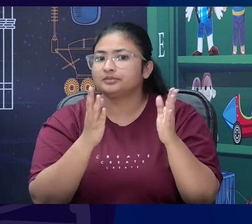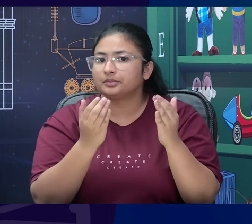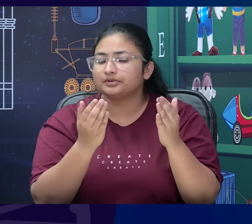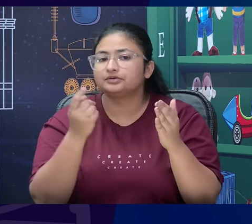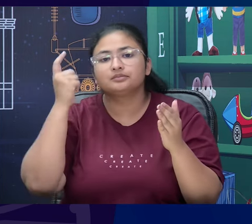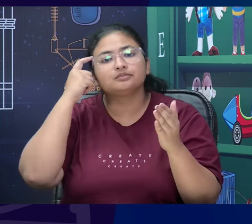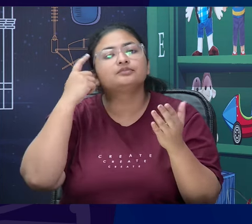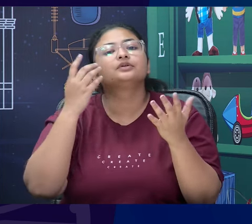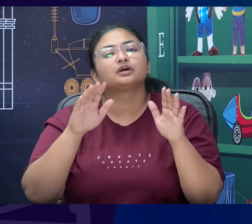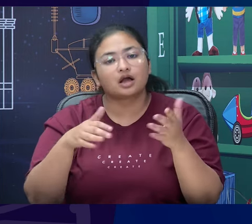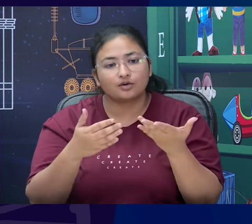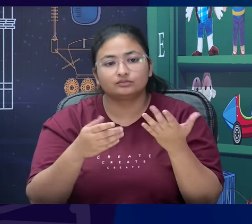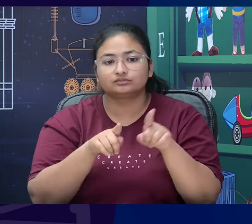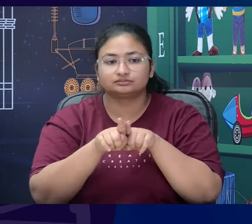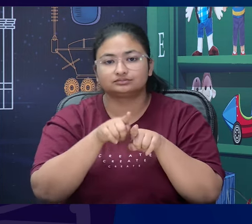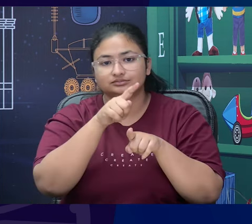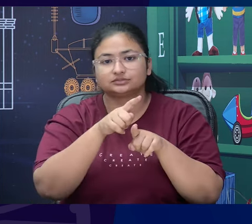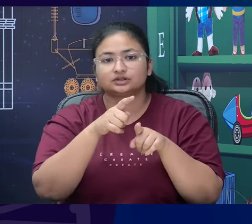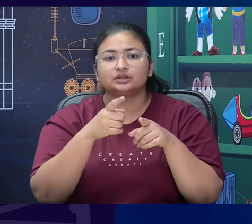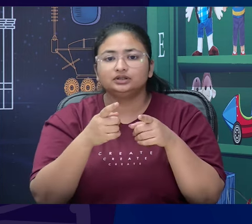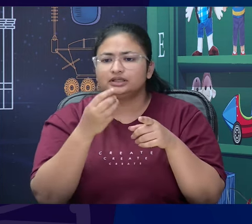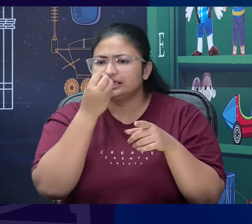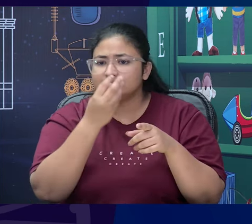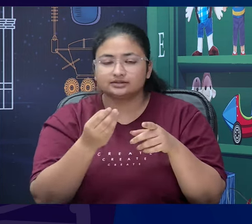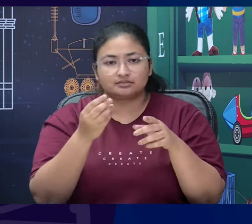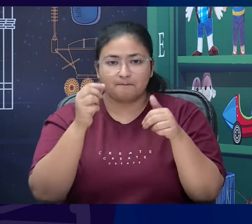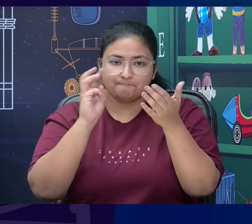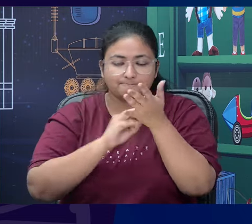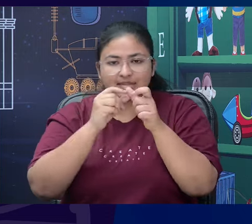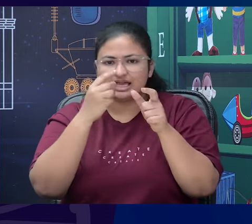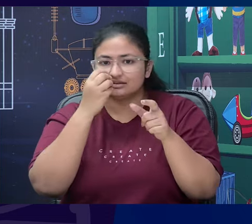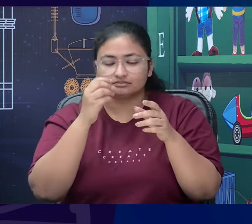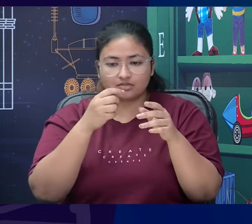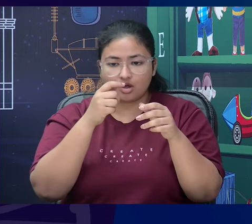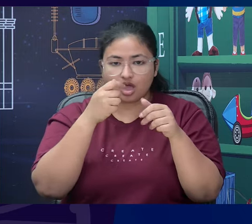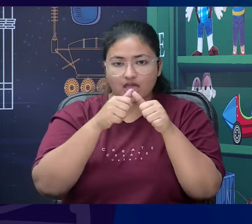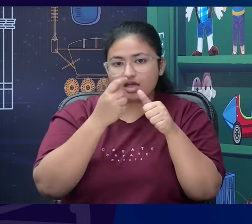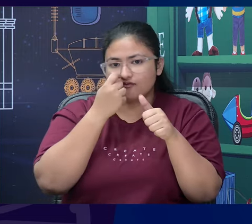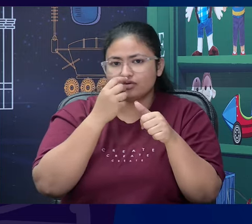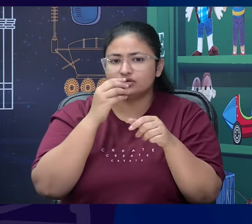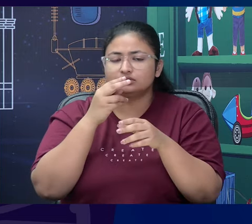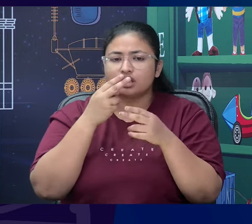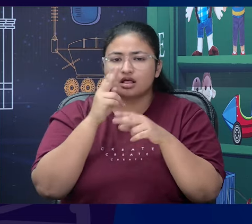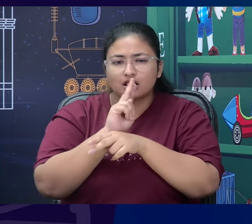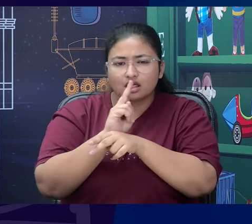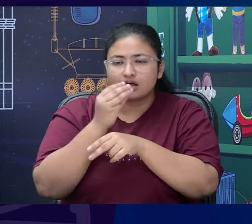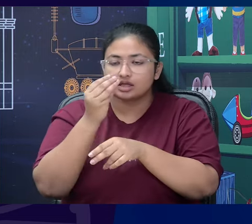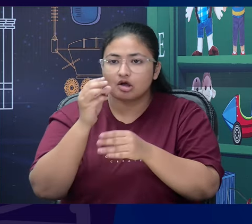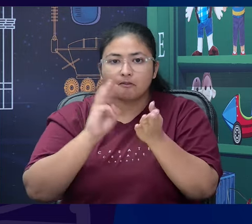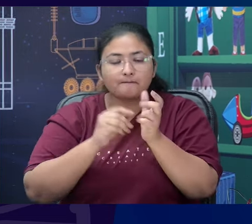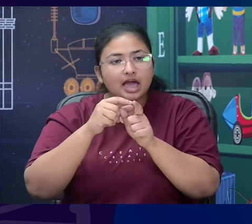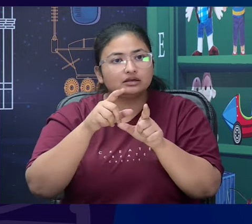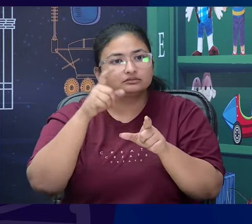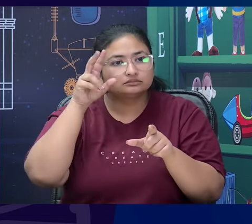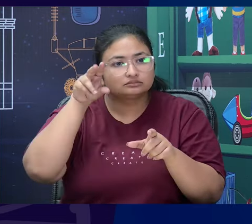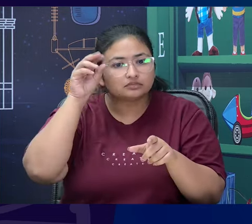by Ausubal? Why do you think Tanvi something like that could have happened? So, because Audible Ausubal did